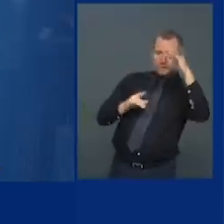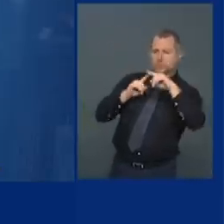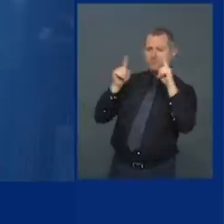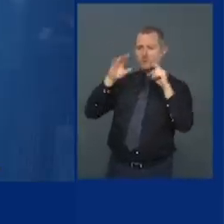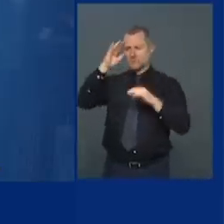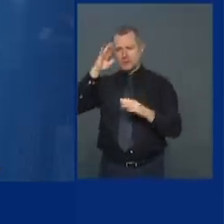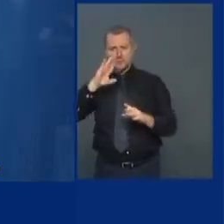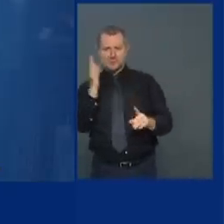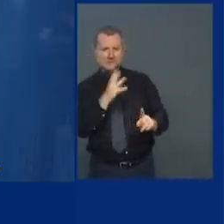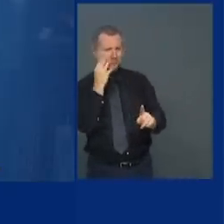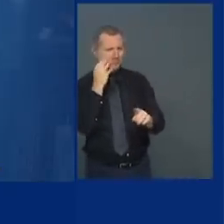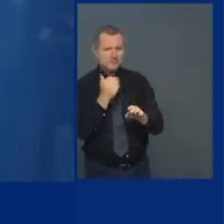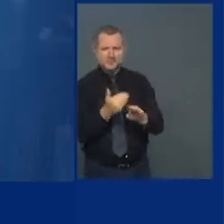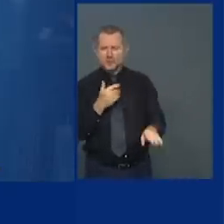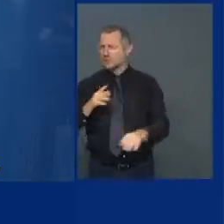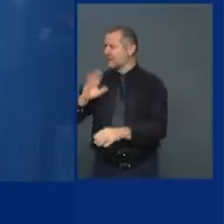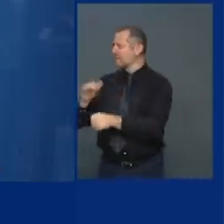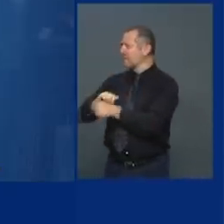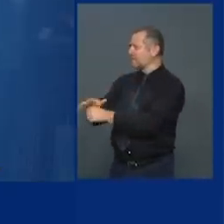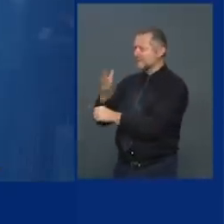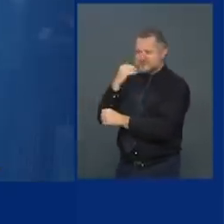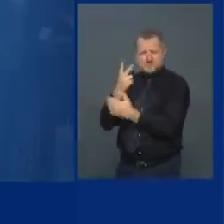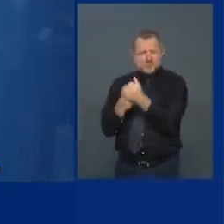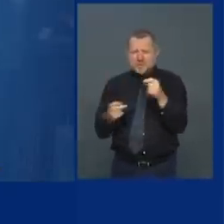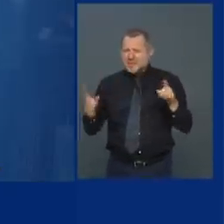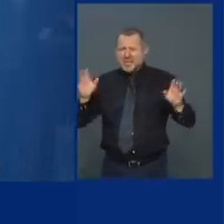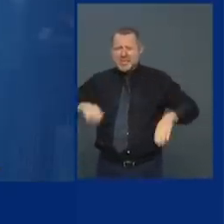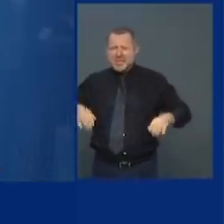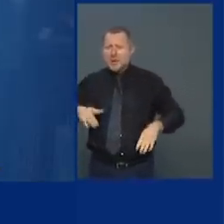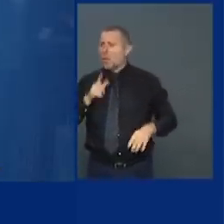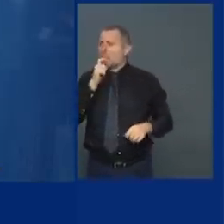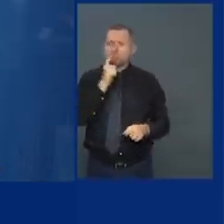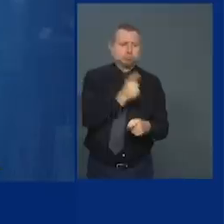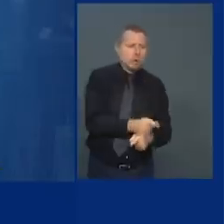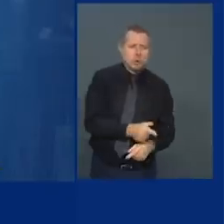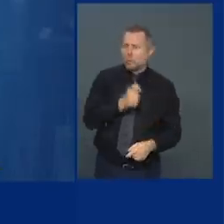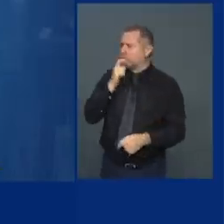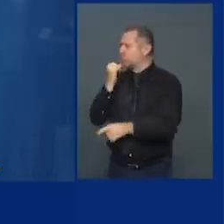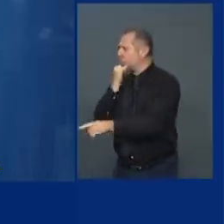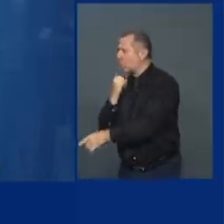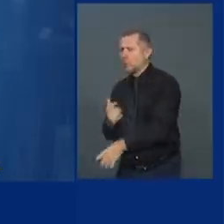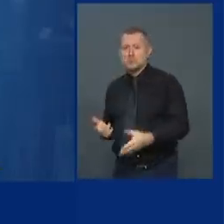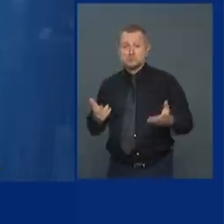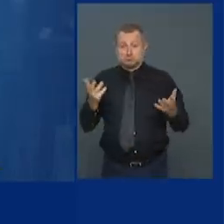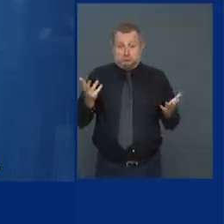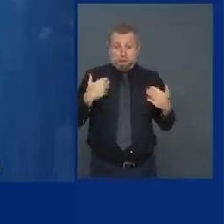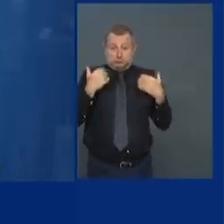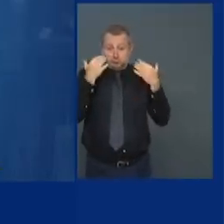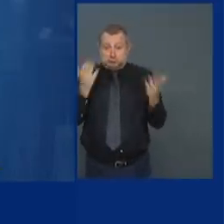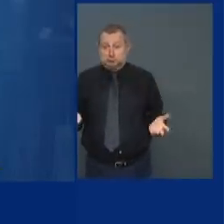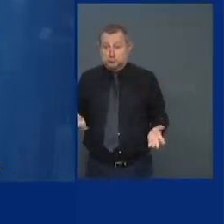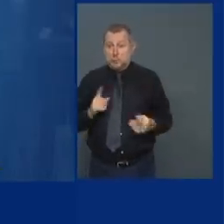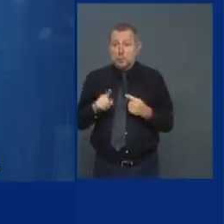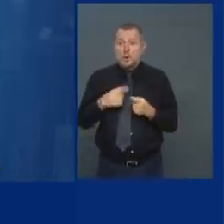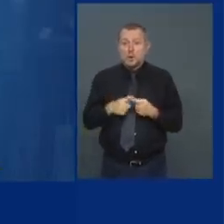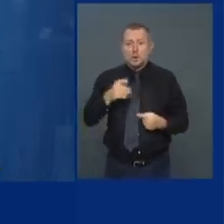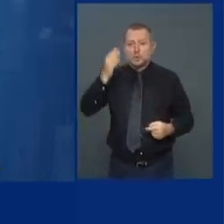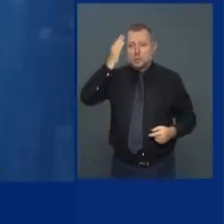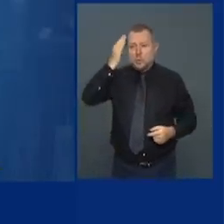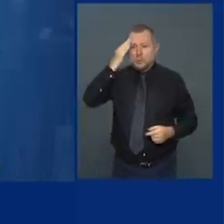who's right who's wrong who knows you'll know when you have the facts